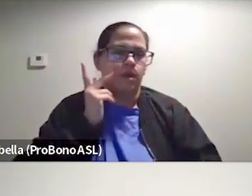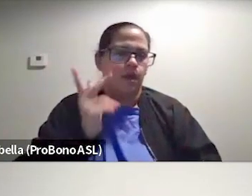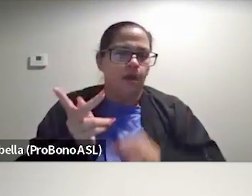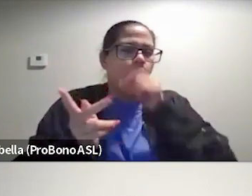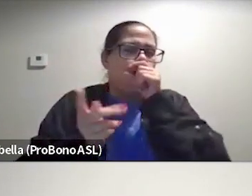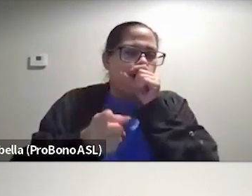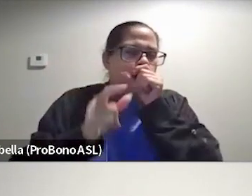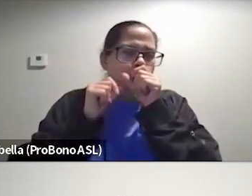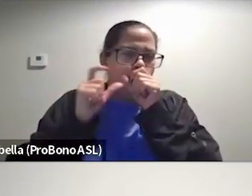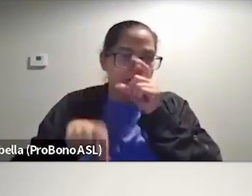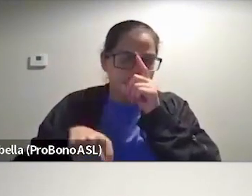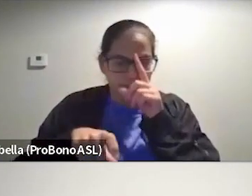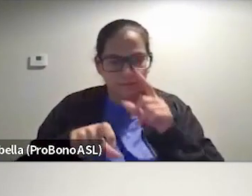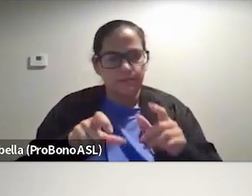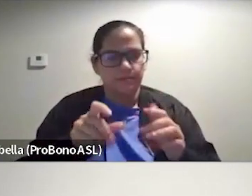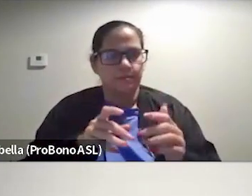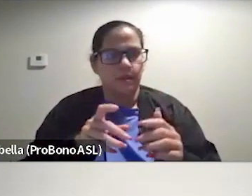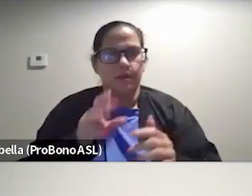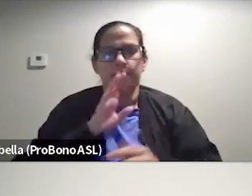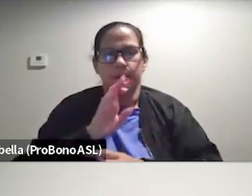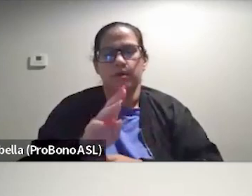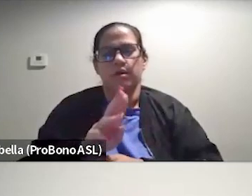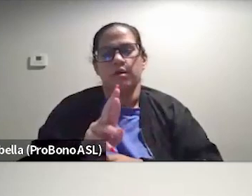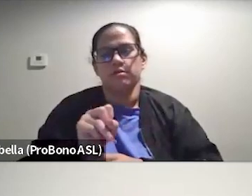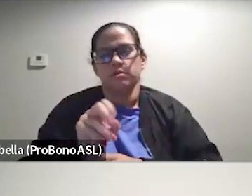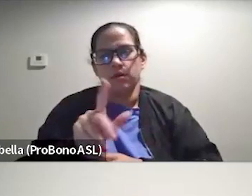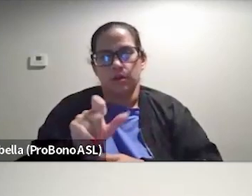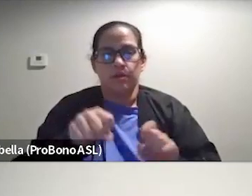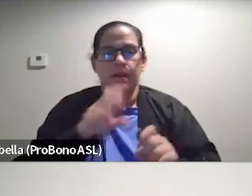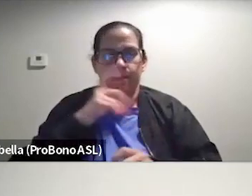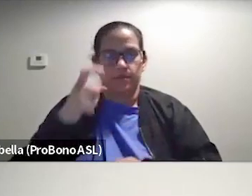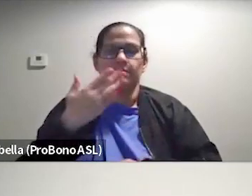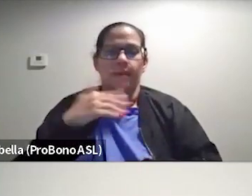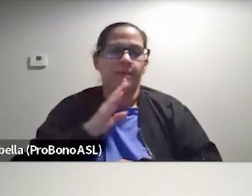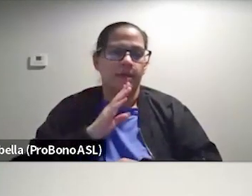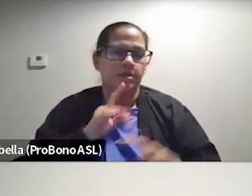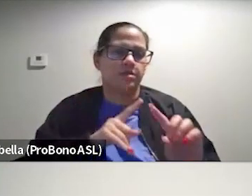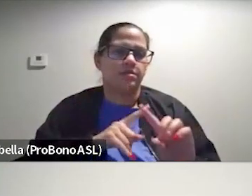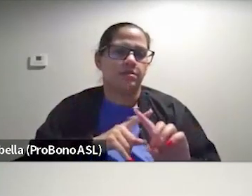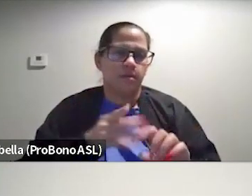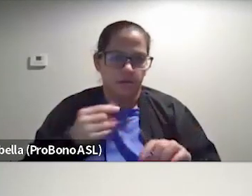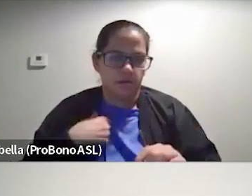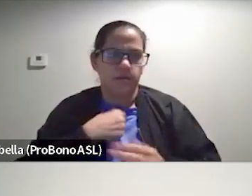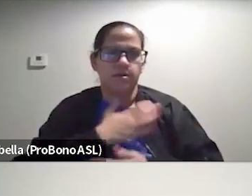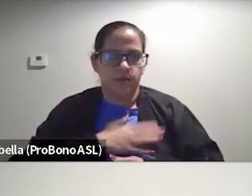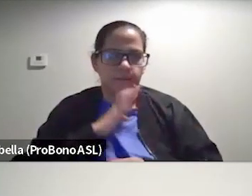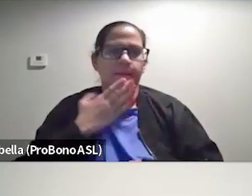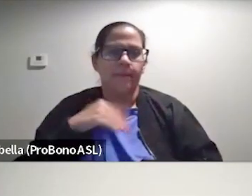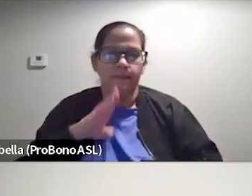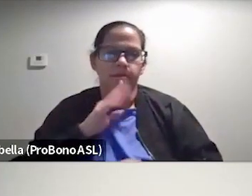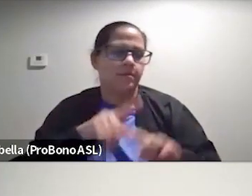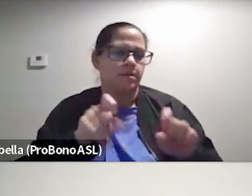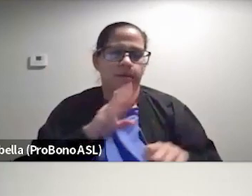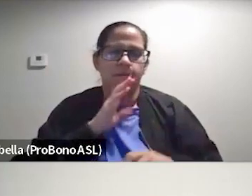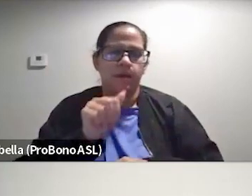You don't have to just be Ursula. You can be Ursula because she's a bad bitch. And we enjoy being bad bitches, but you can